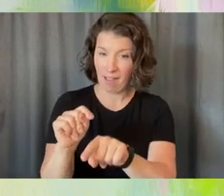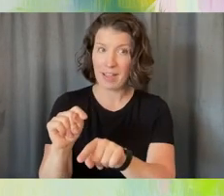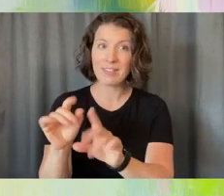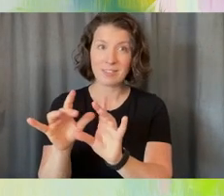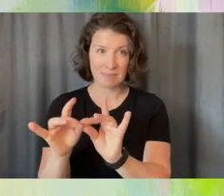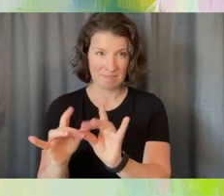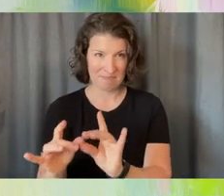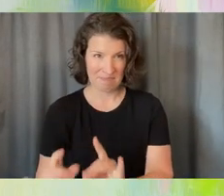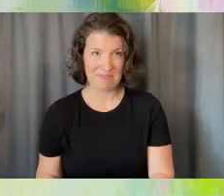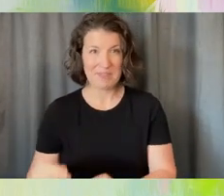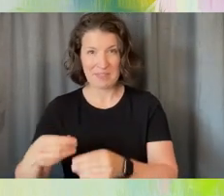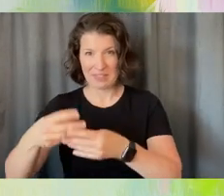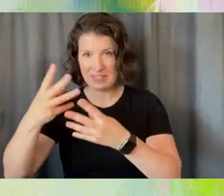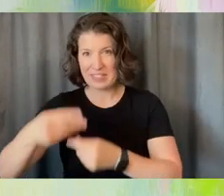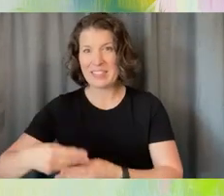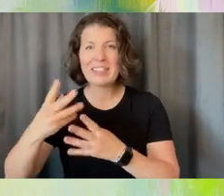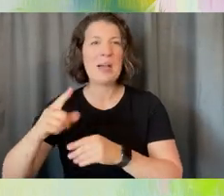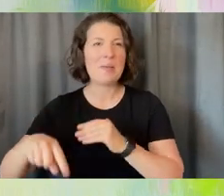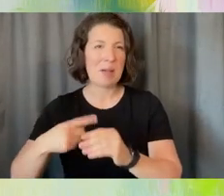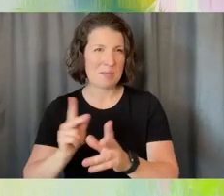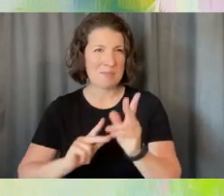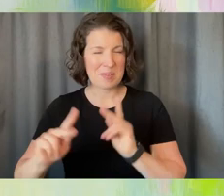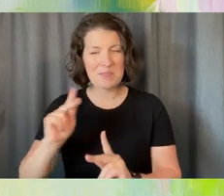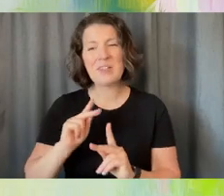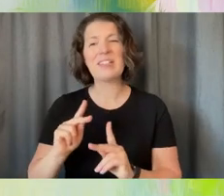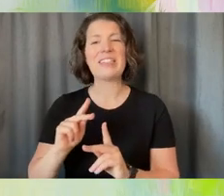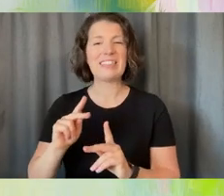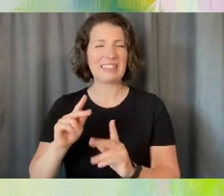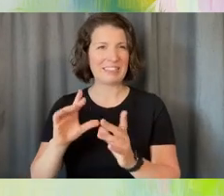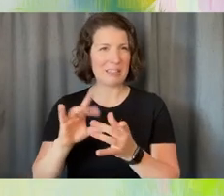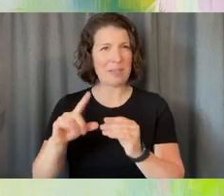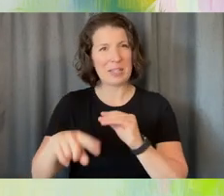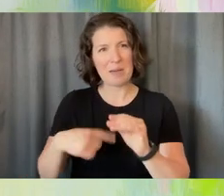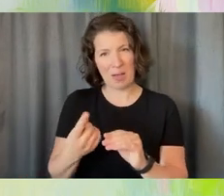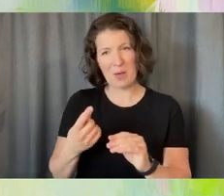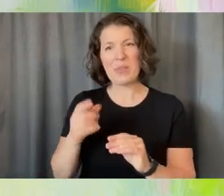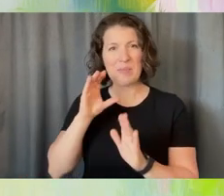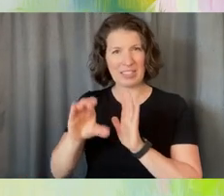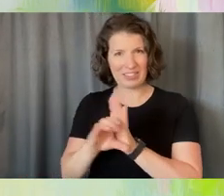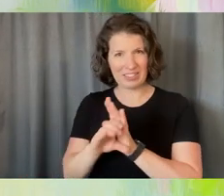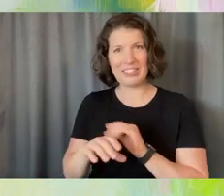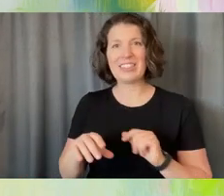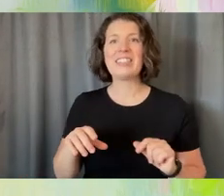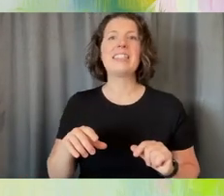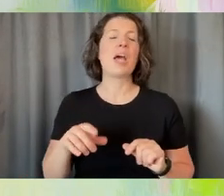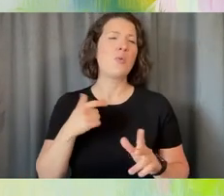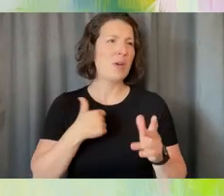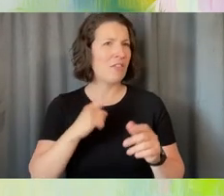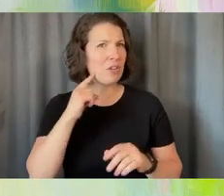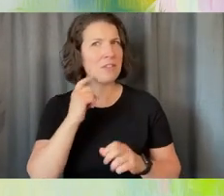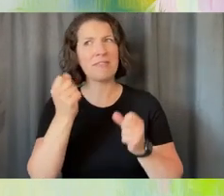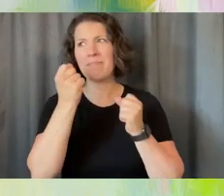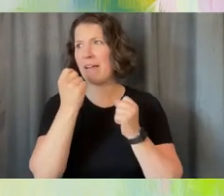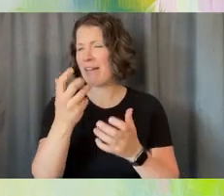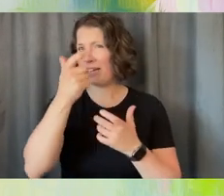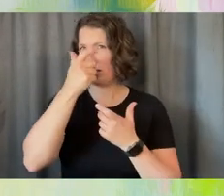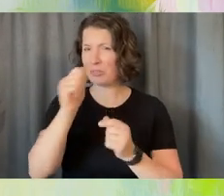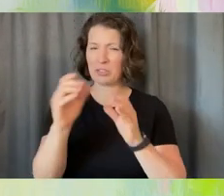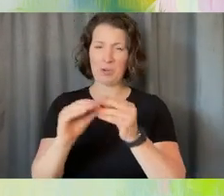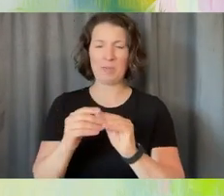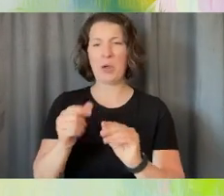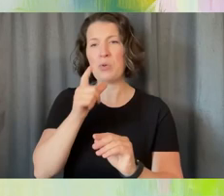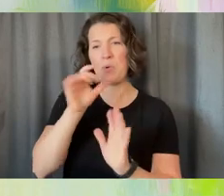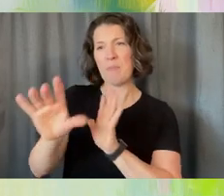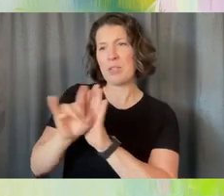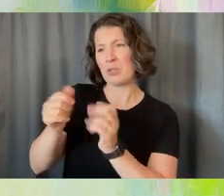pictures. And we've heard so many interesting stories over time about who picks what and why. So when we think